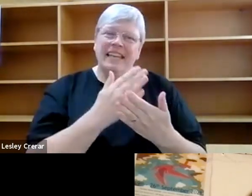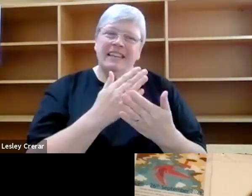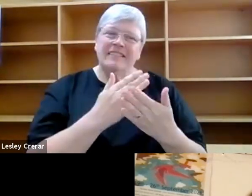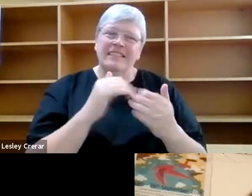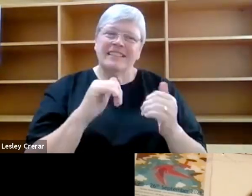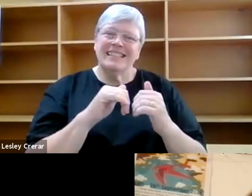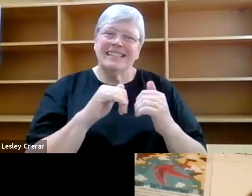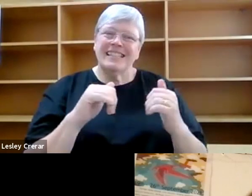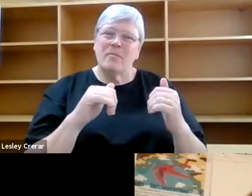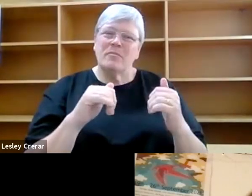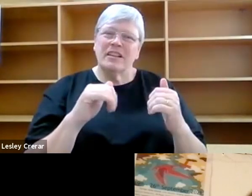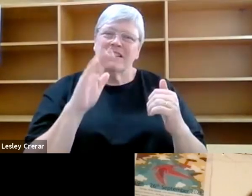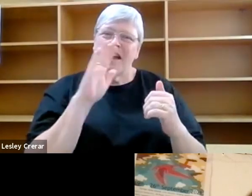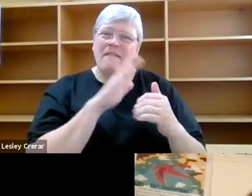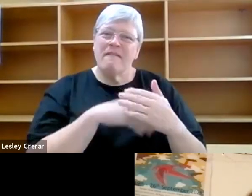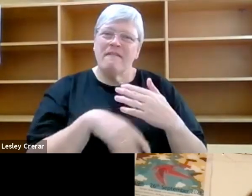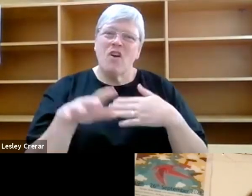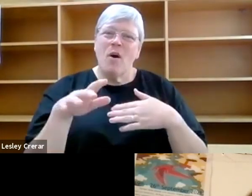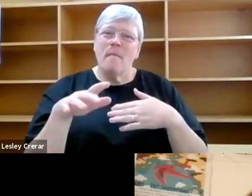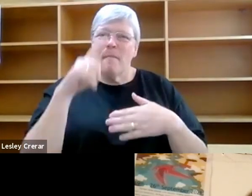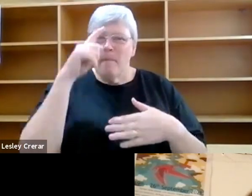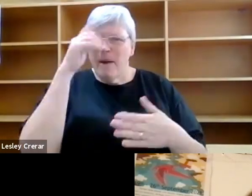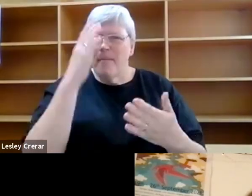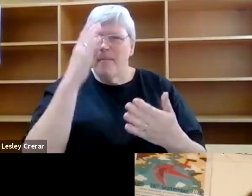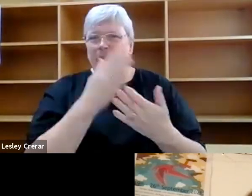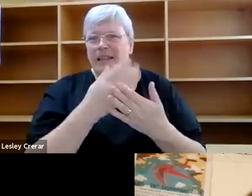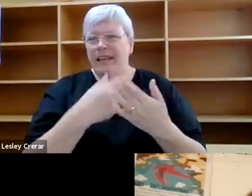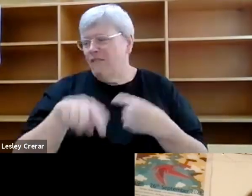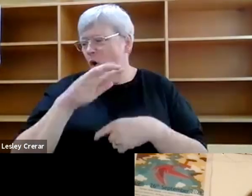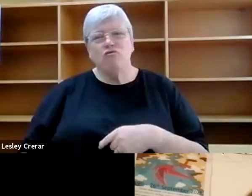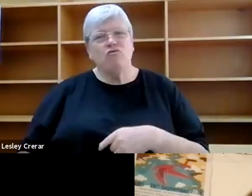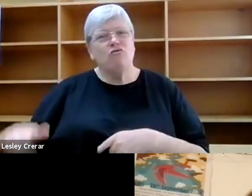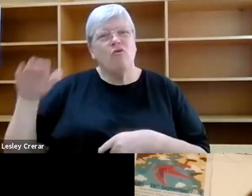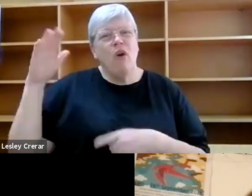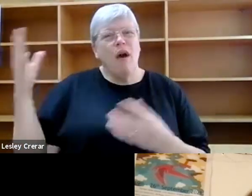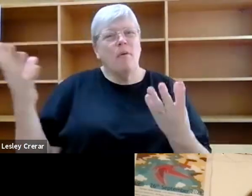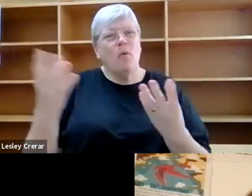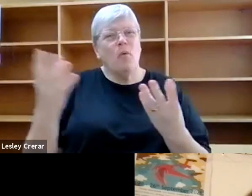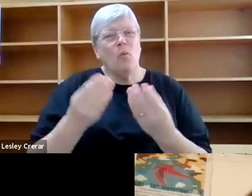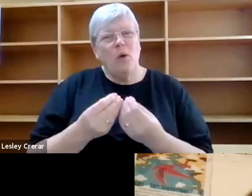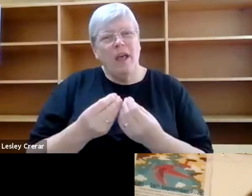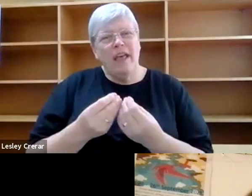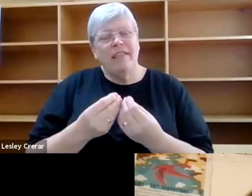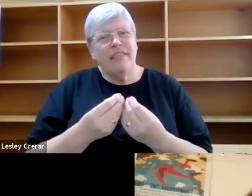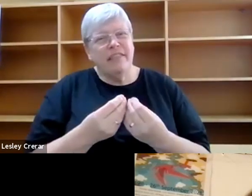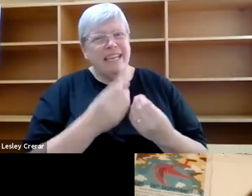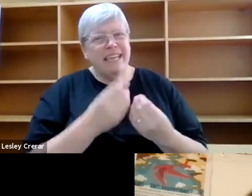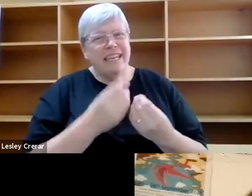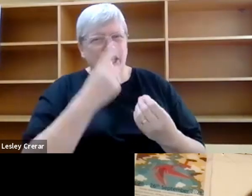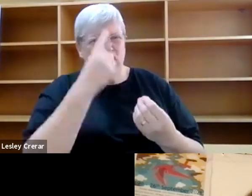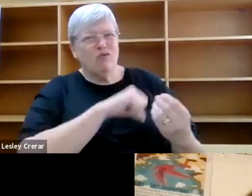of great miasma of belief that we all grow up with in a kind of notionally Christian country.